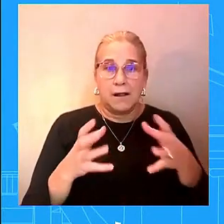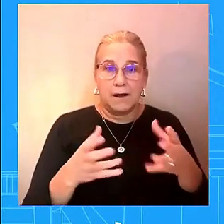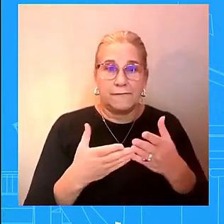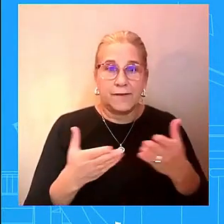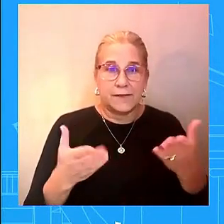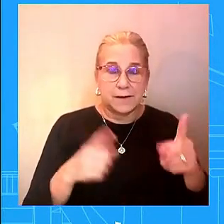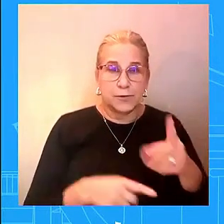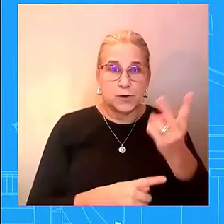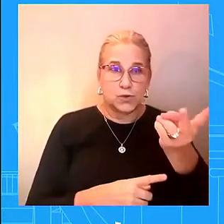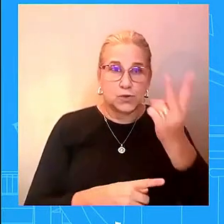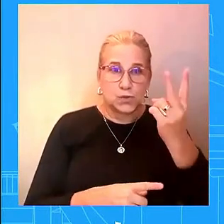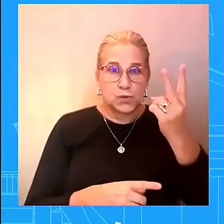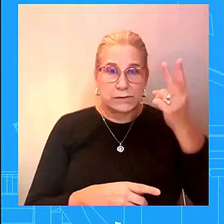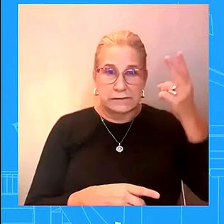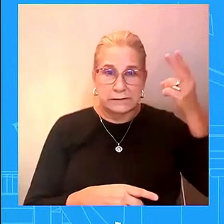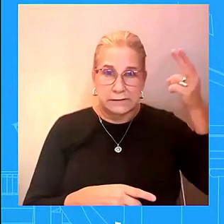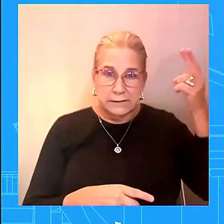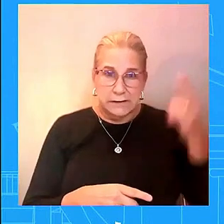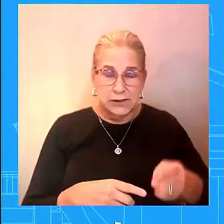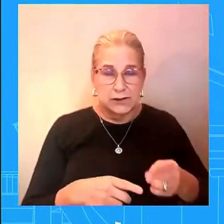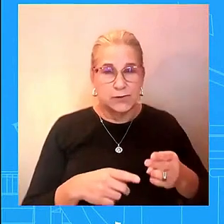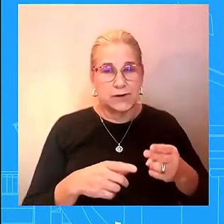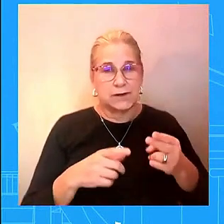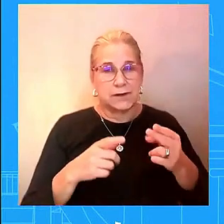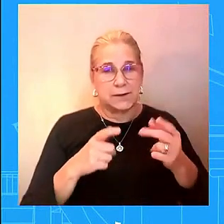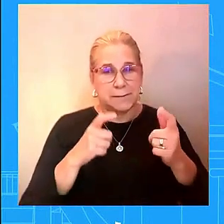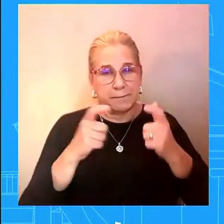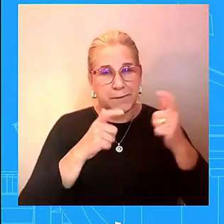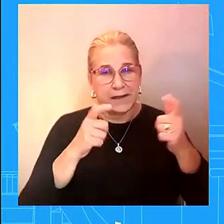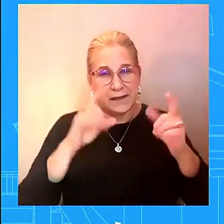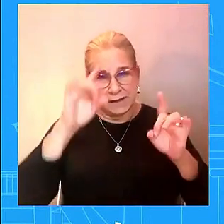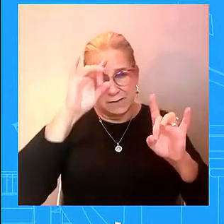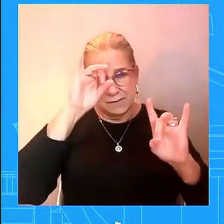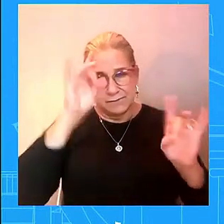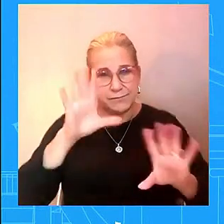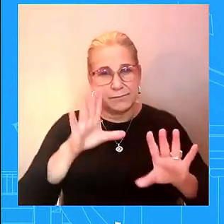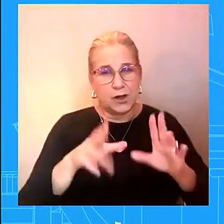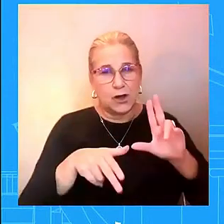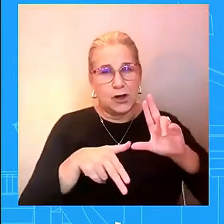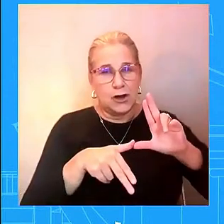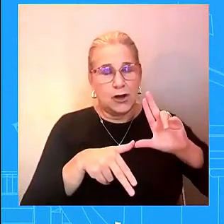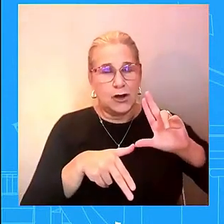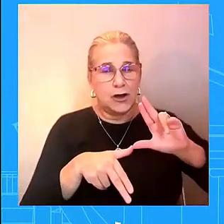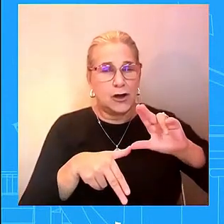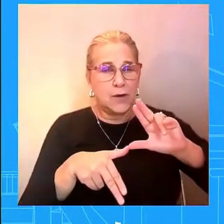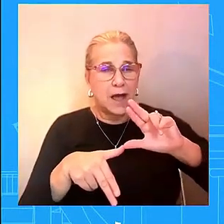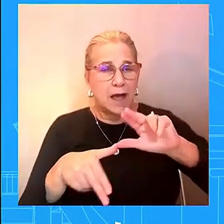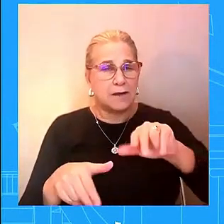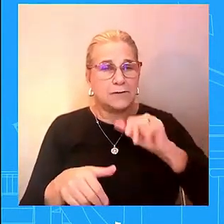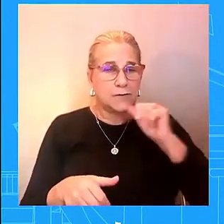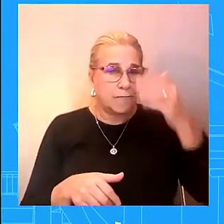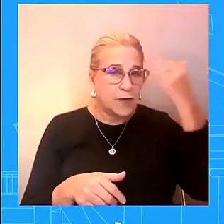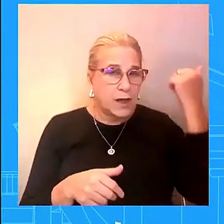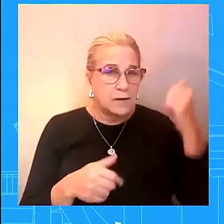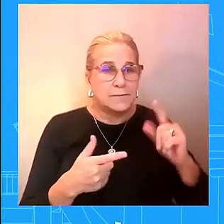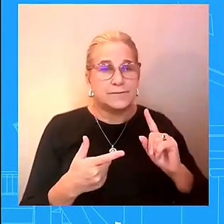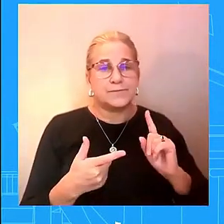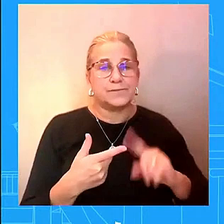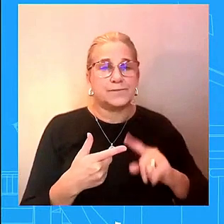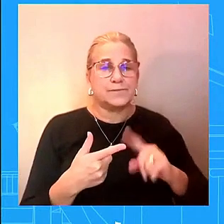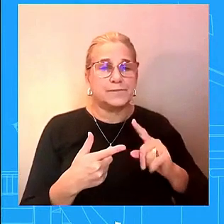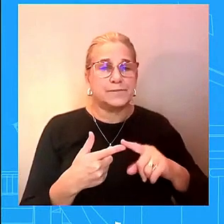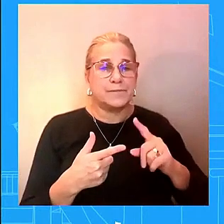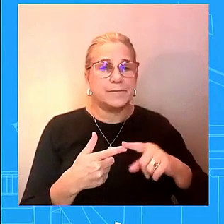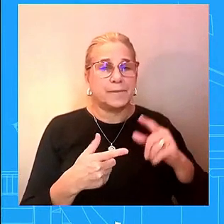that the president was able to uh because of his leadership and what his administration was able to do we avoided a port uh